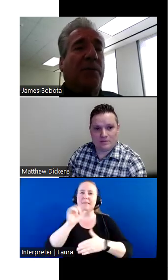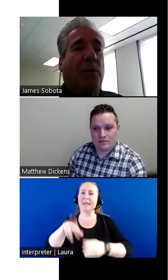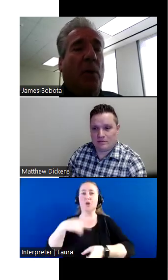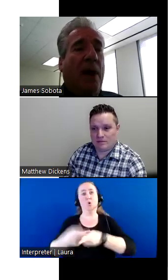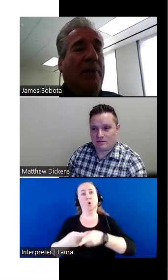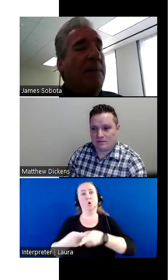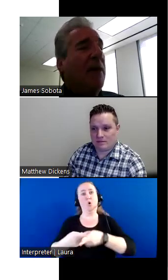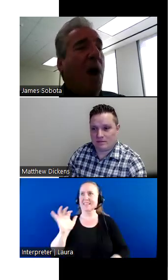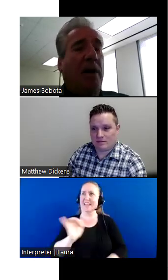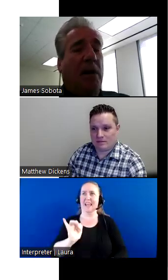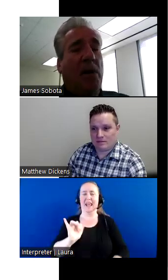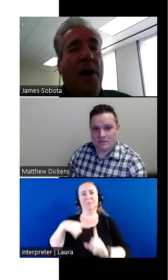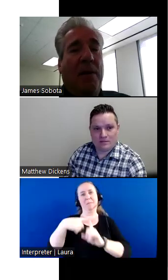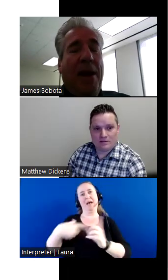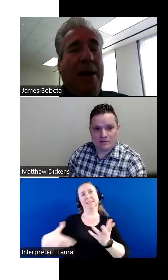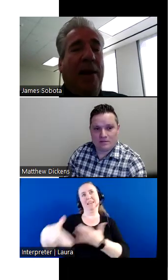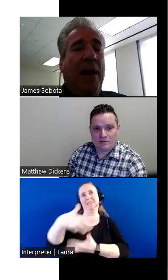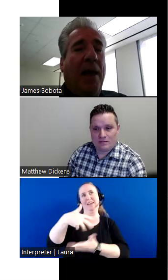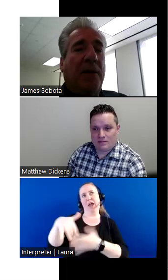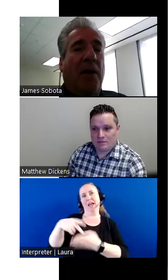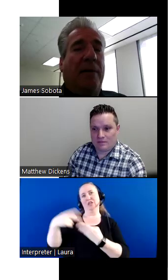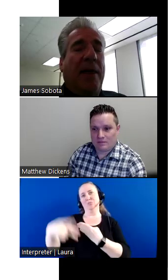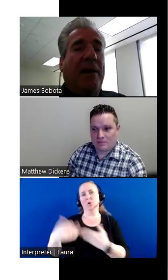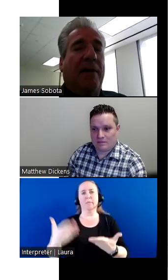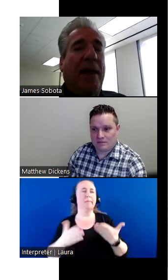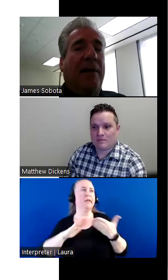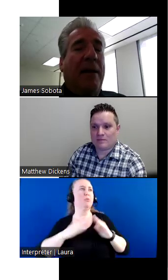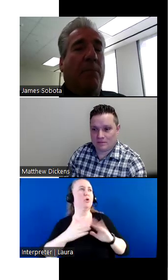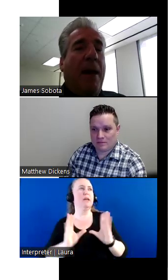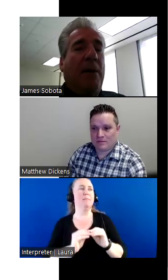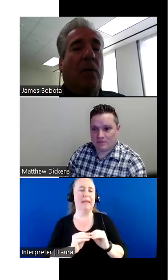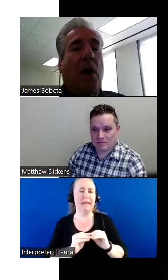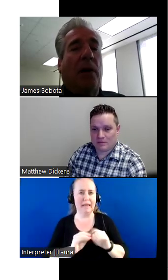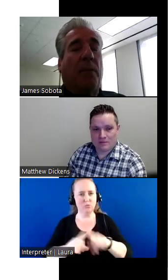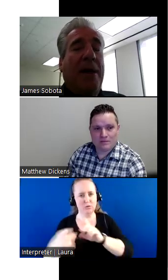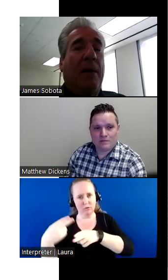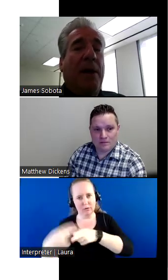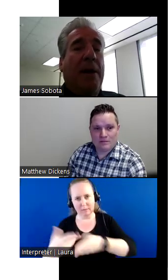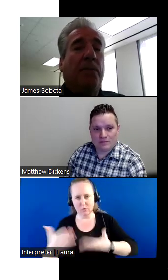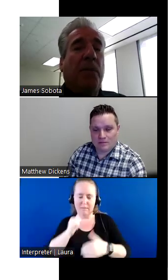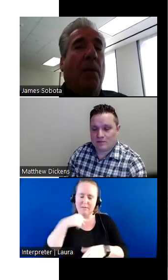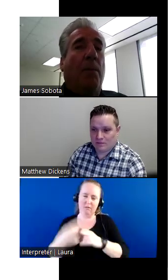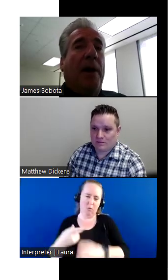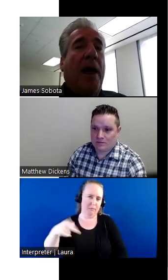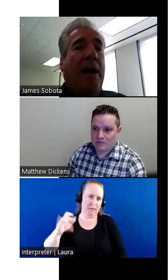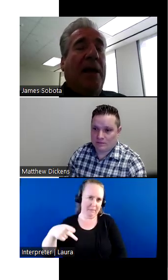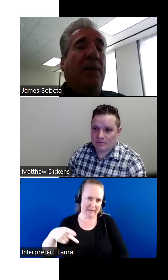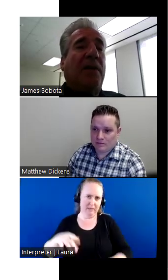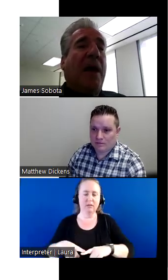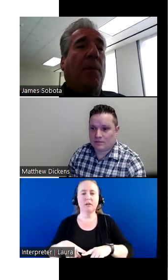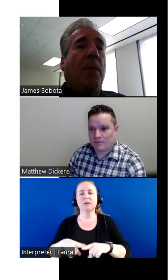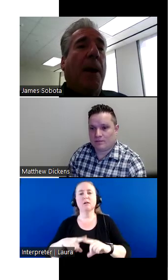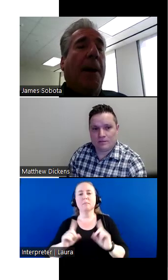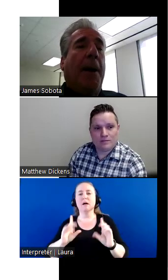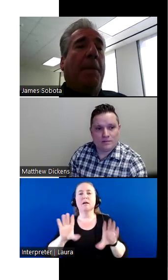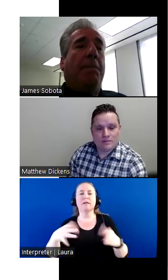interaction program. They may call it the community meeting. So they, they, they maybe don't call it the PIP, but I give